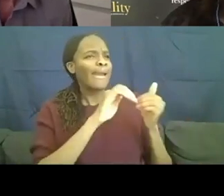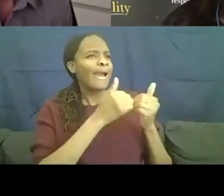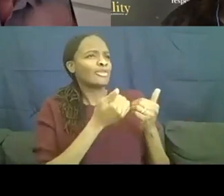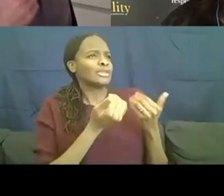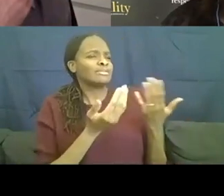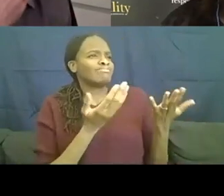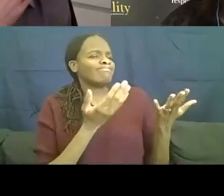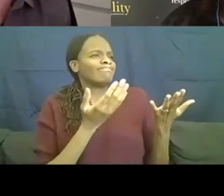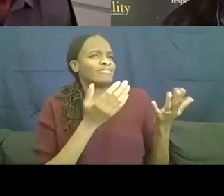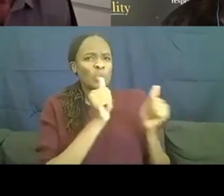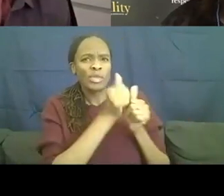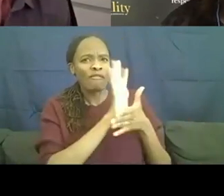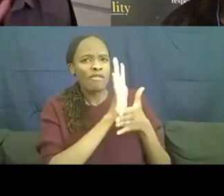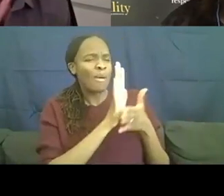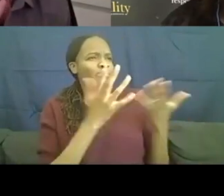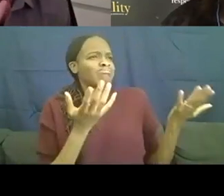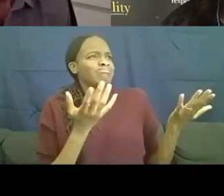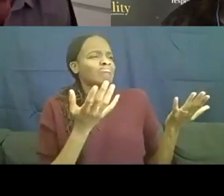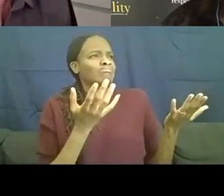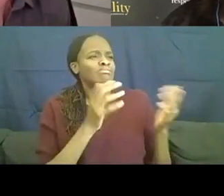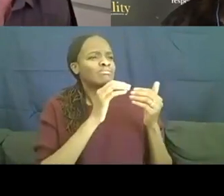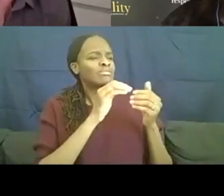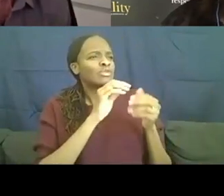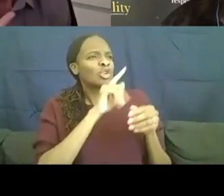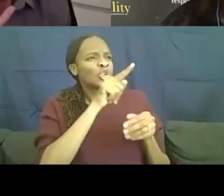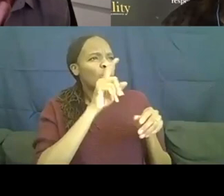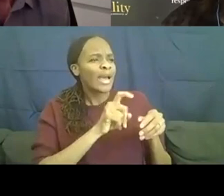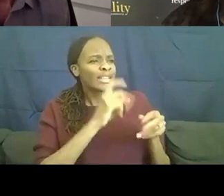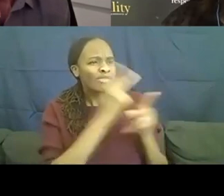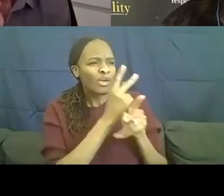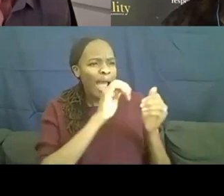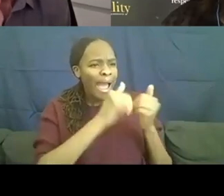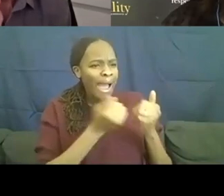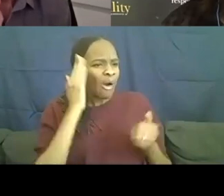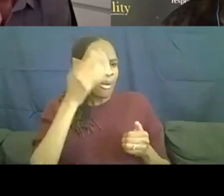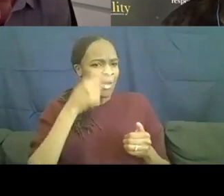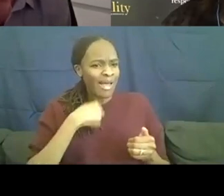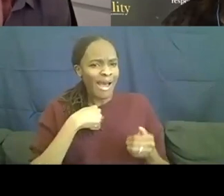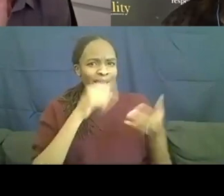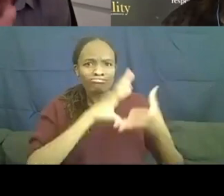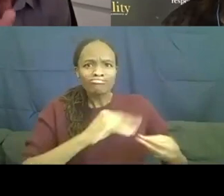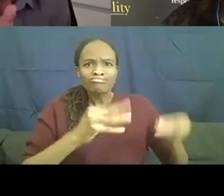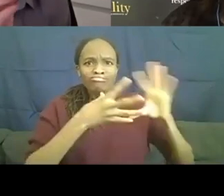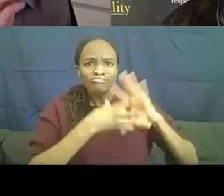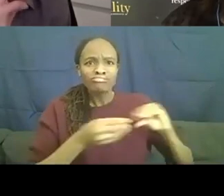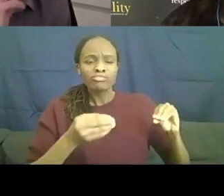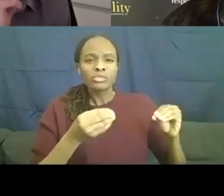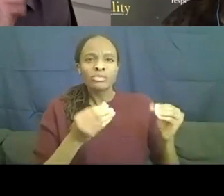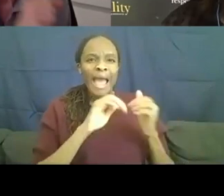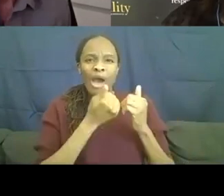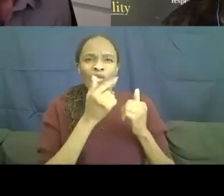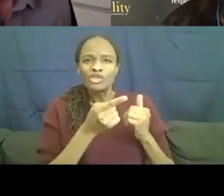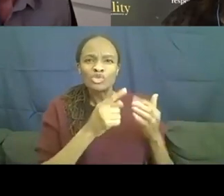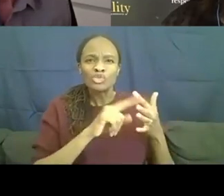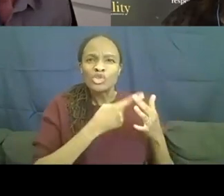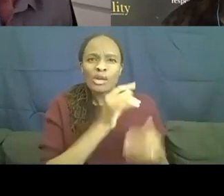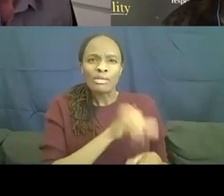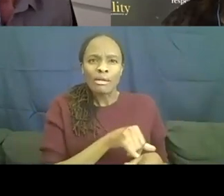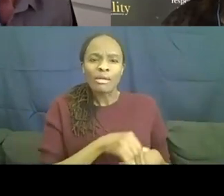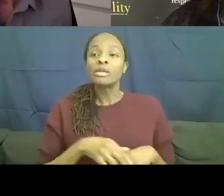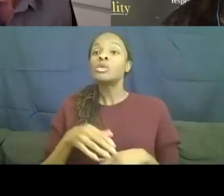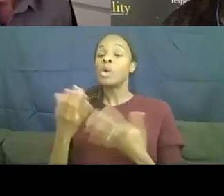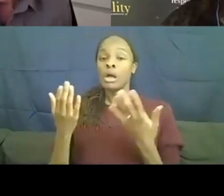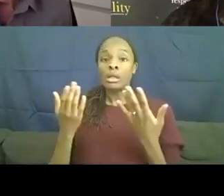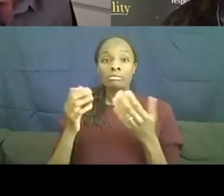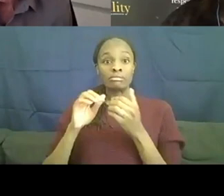when you were like, when you had to figure out, well, how am I going to tell this story that I want to tell? What was the way into it? The way in